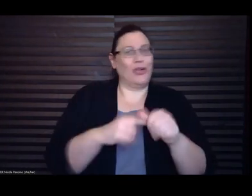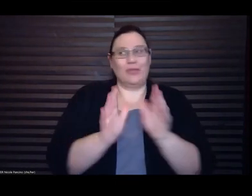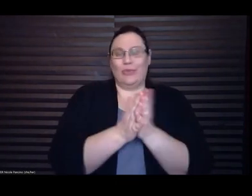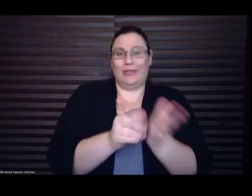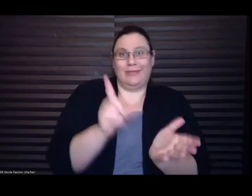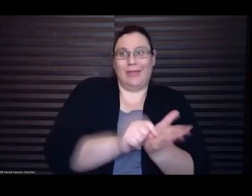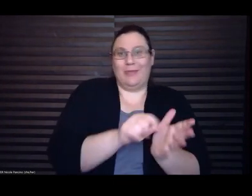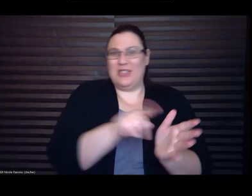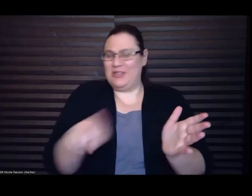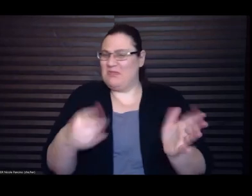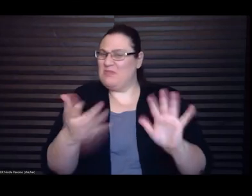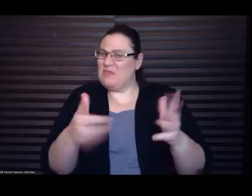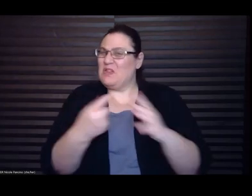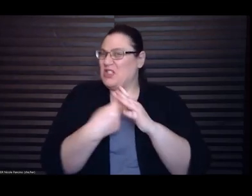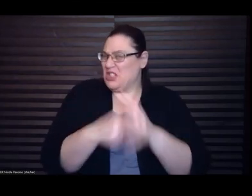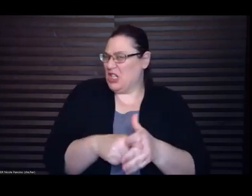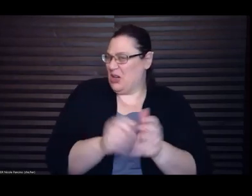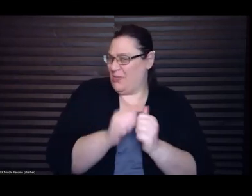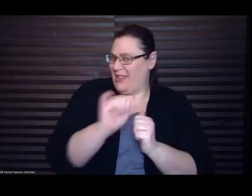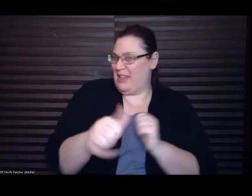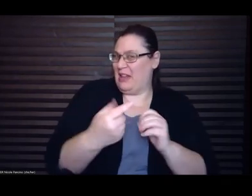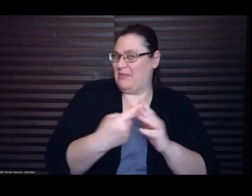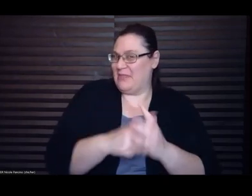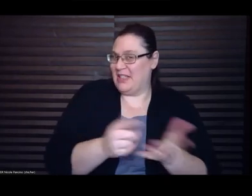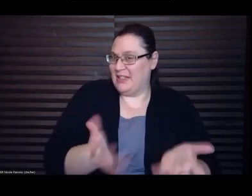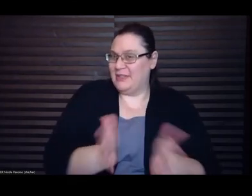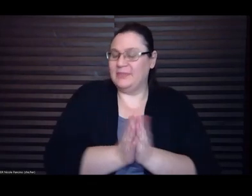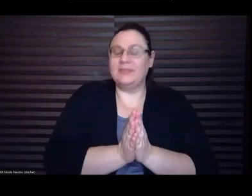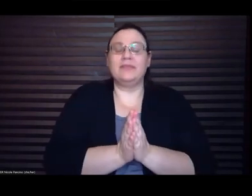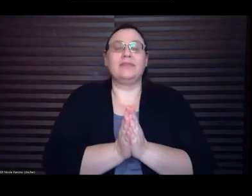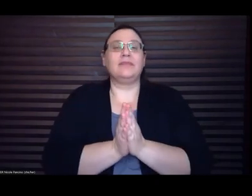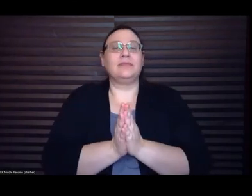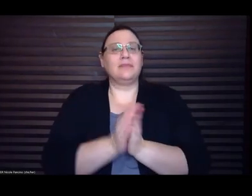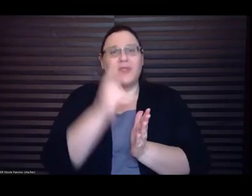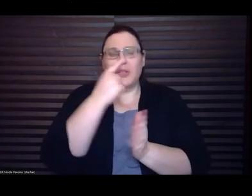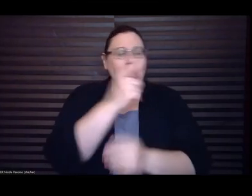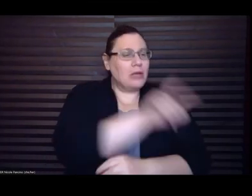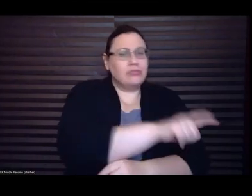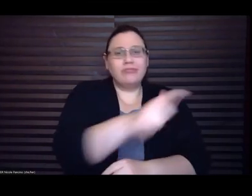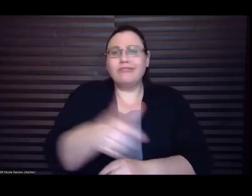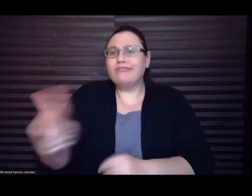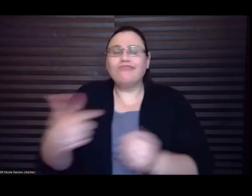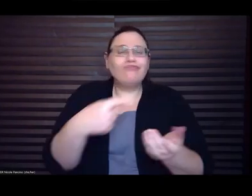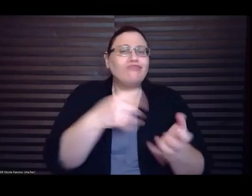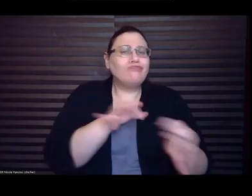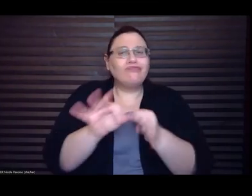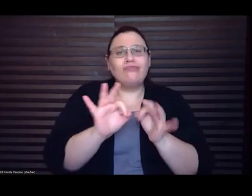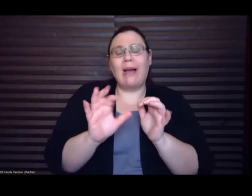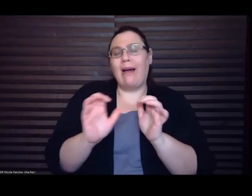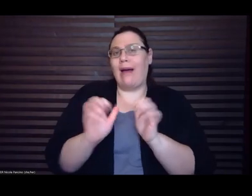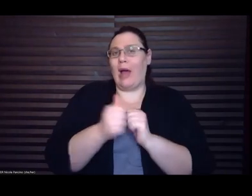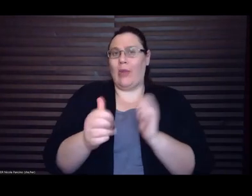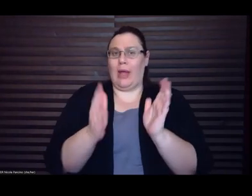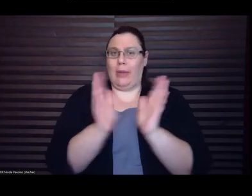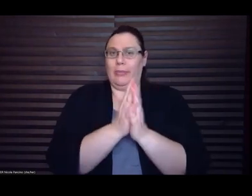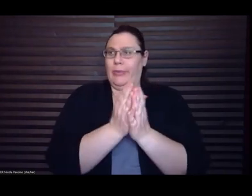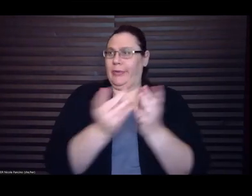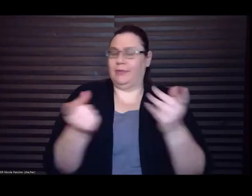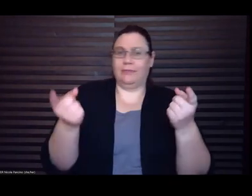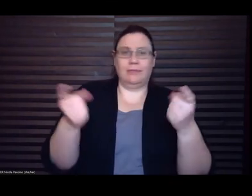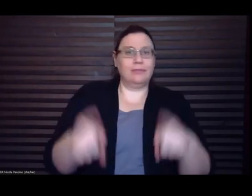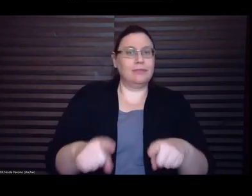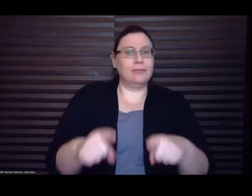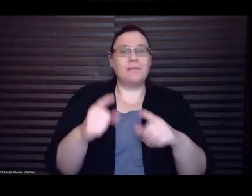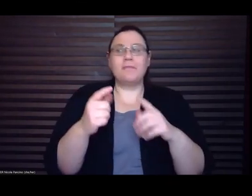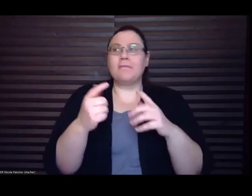Could you all talk about how these books came to be and how long it took to write them and how much